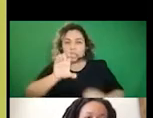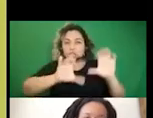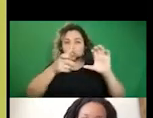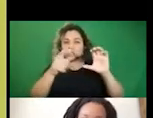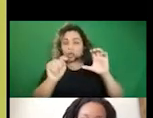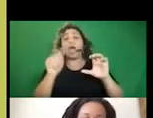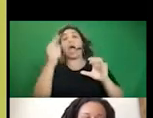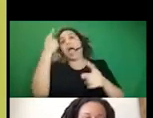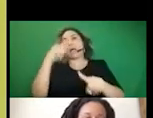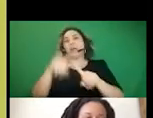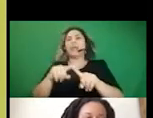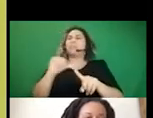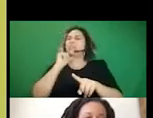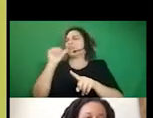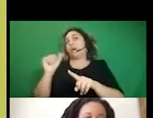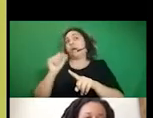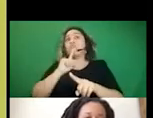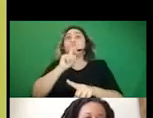Agree, but not strongly.